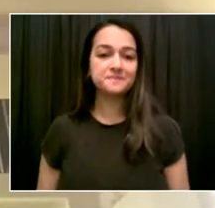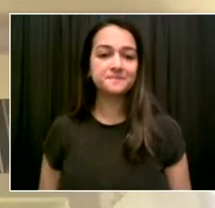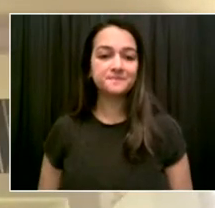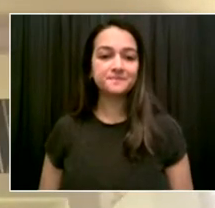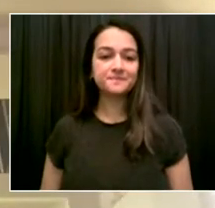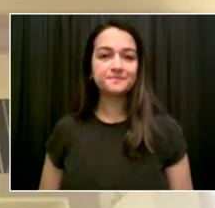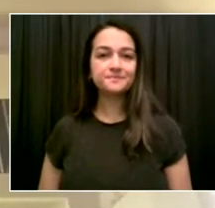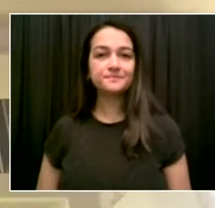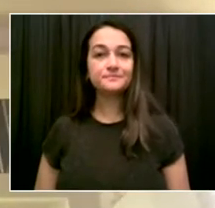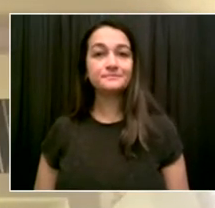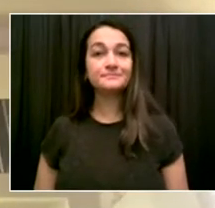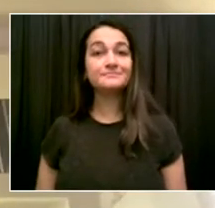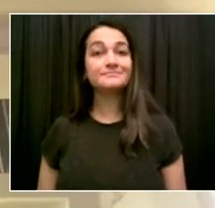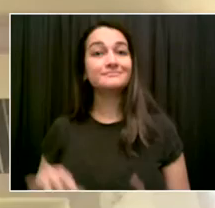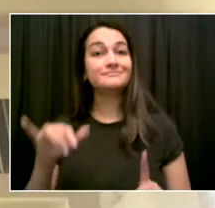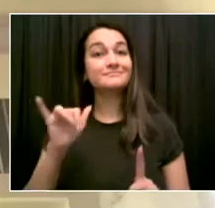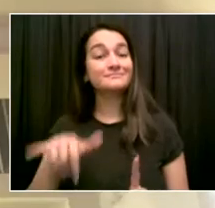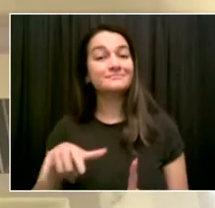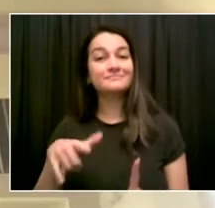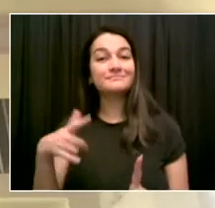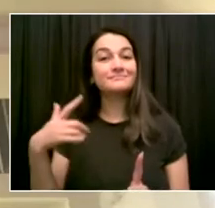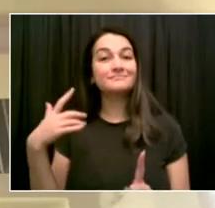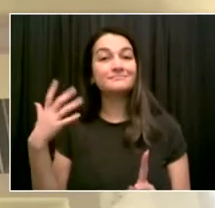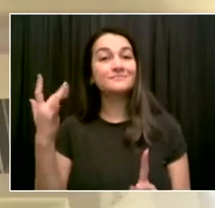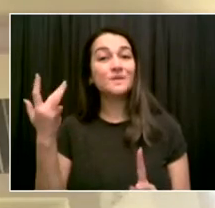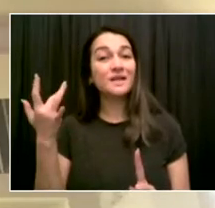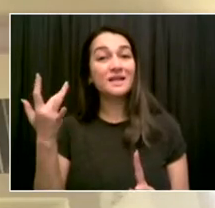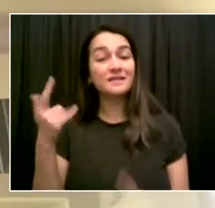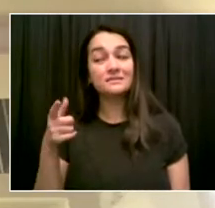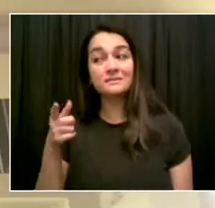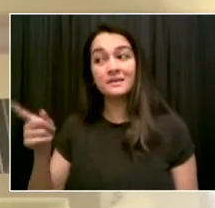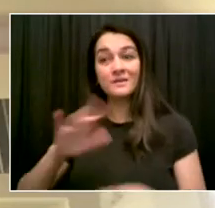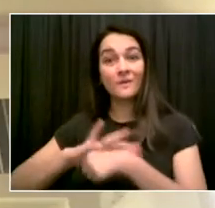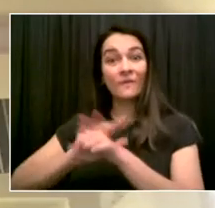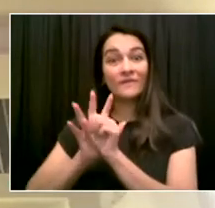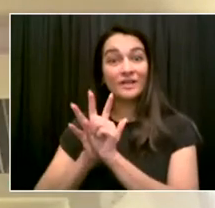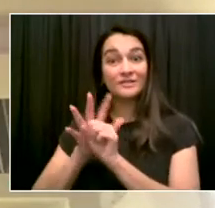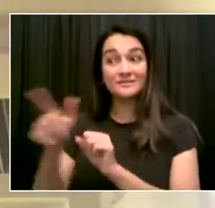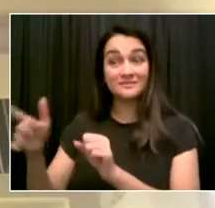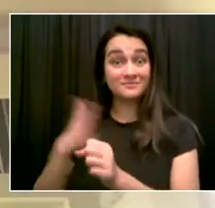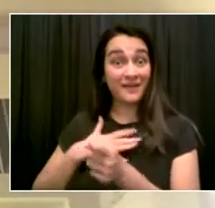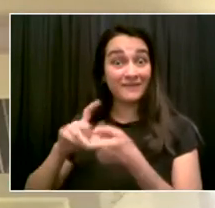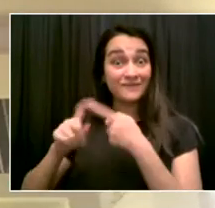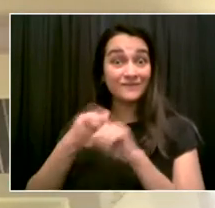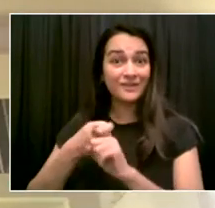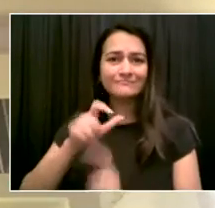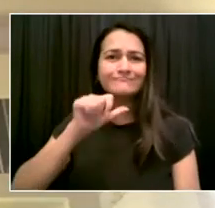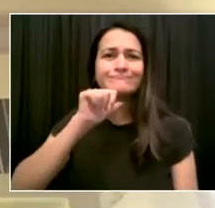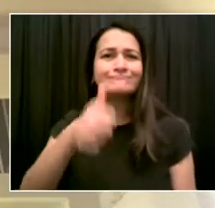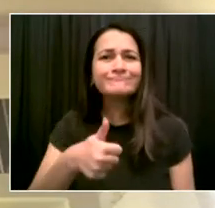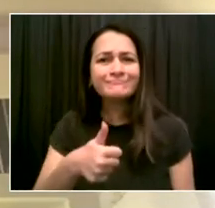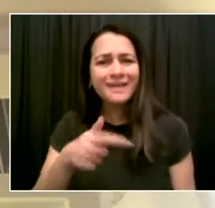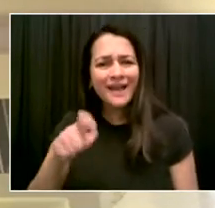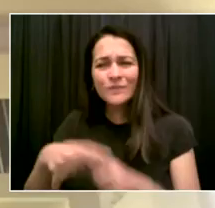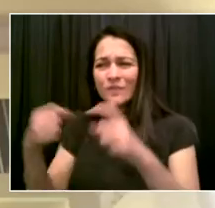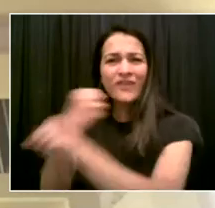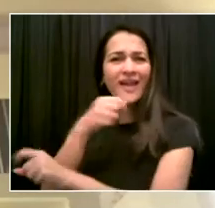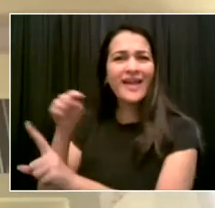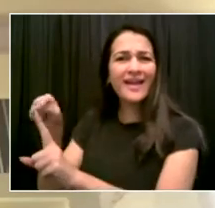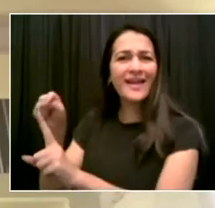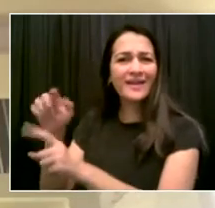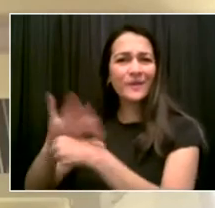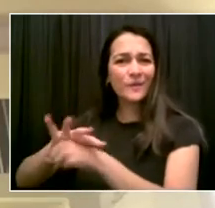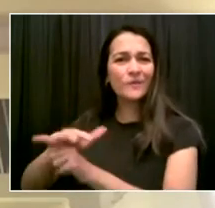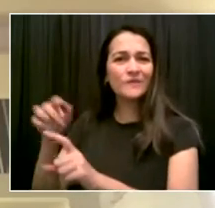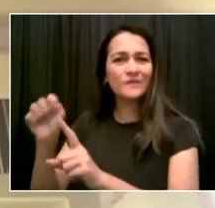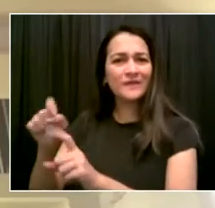virus that seeks to incapacitate or kill many of our fellow citizens. And by stepping up this way, we're protecting them. So thank you, Mayor.